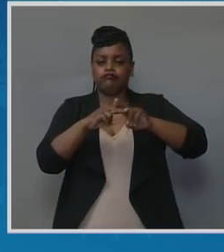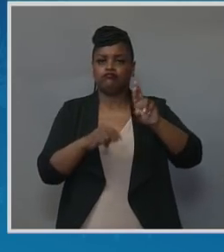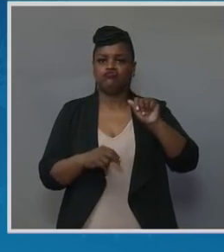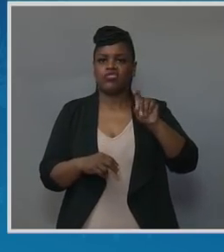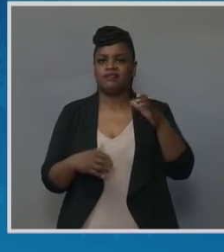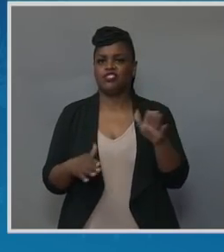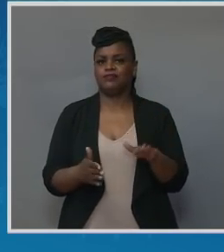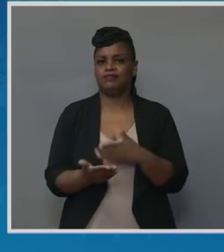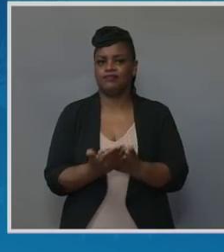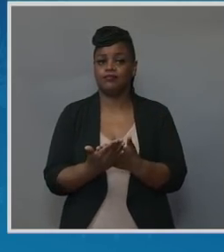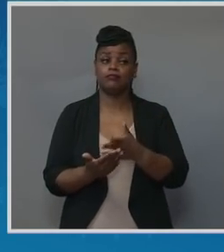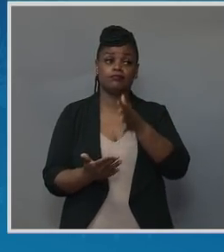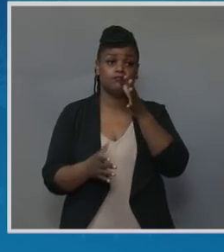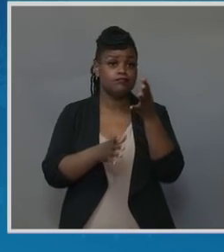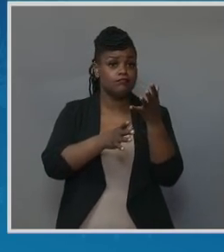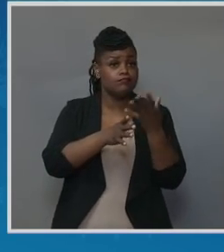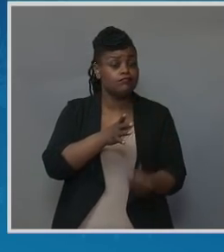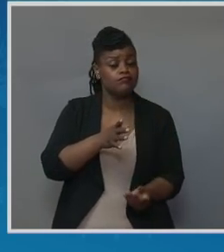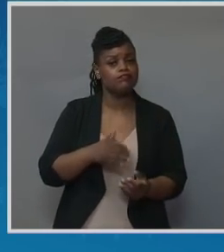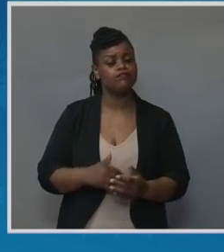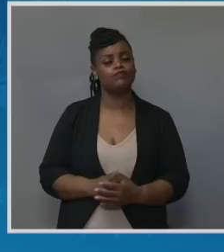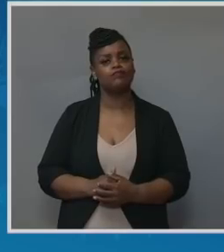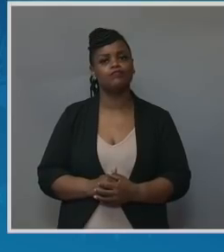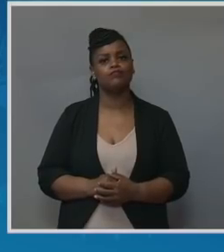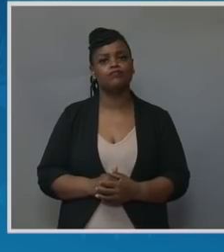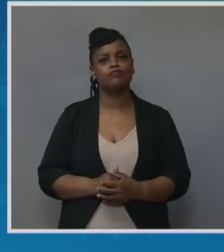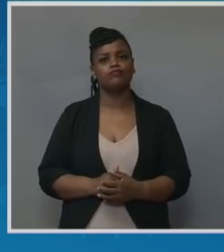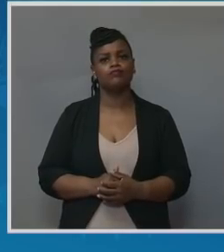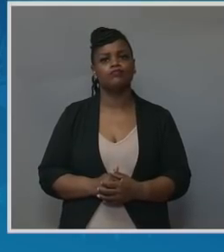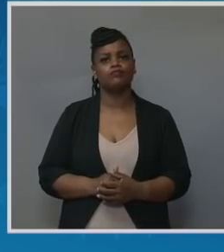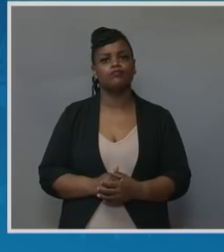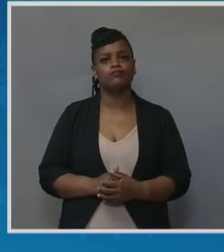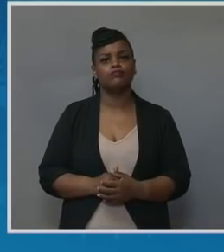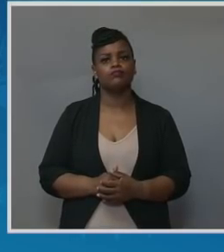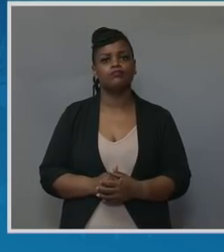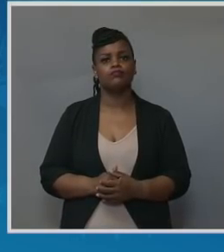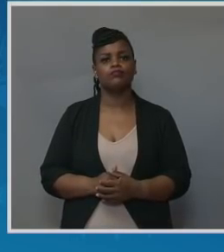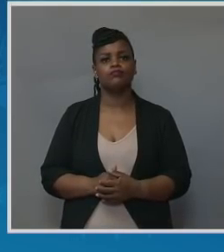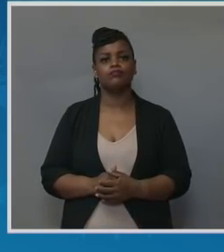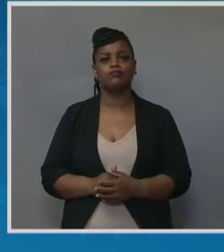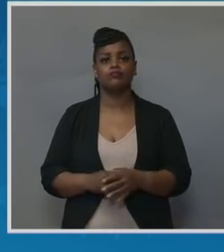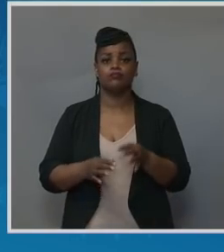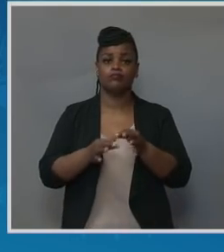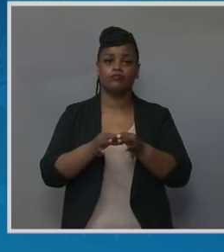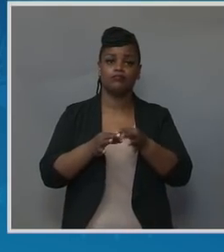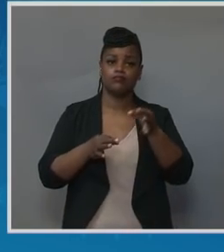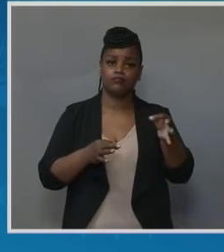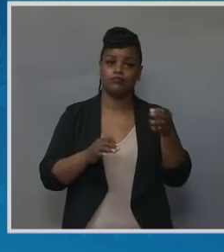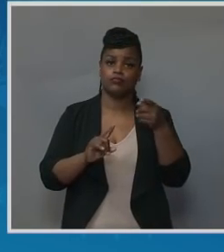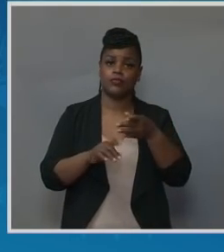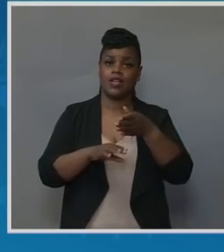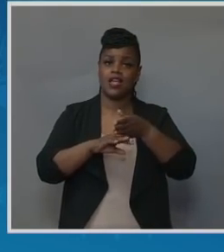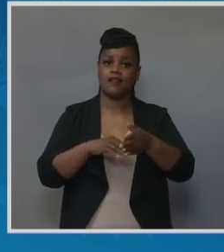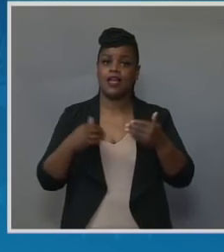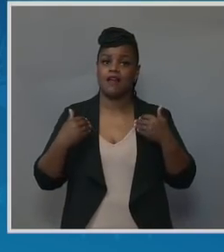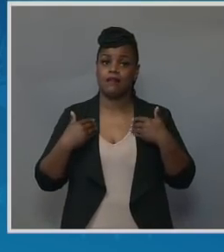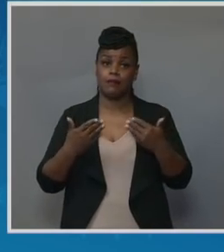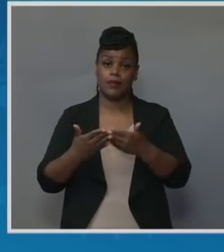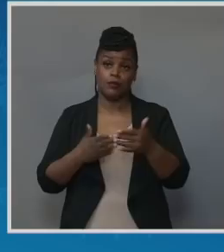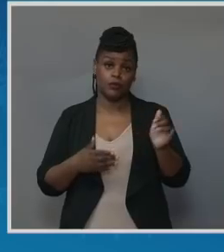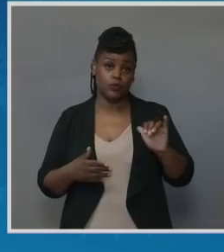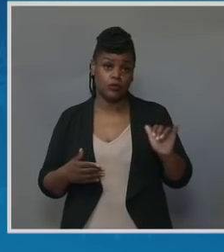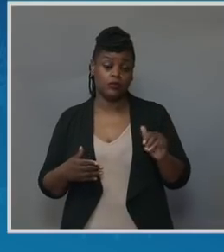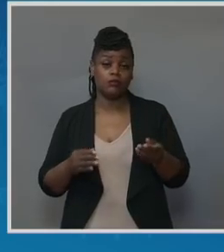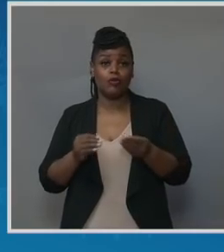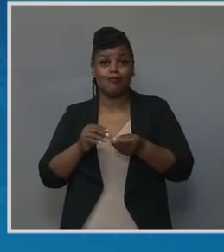And this excess morbidity and mortality for black women extends to the postpartum period with elevated rates of